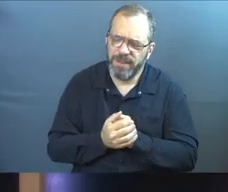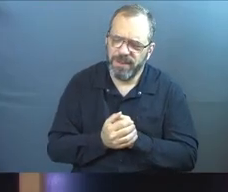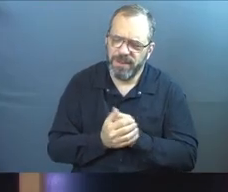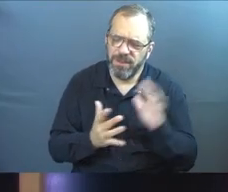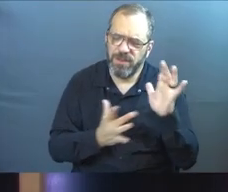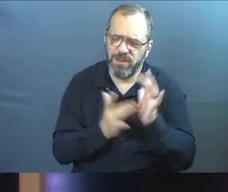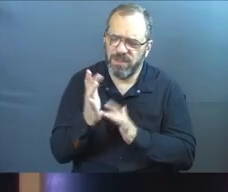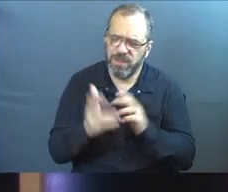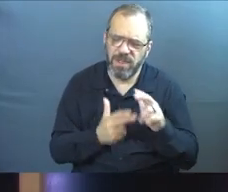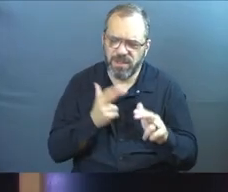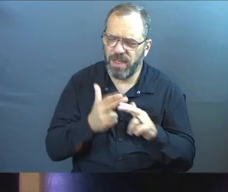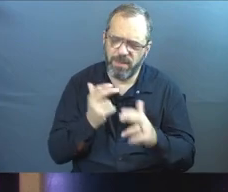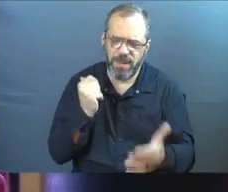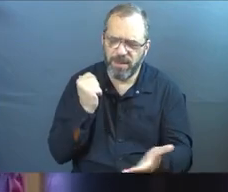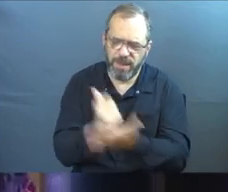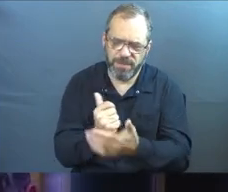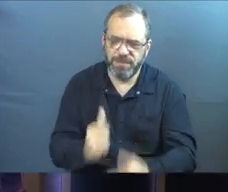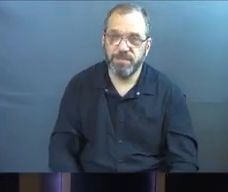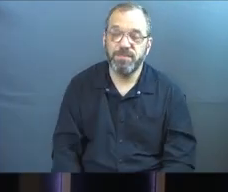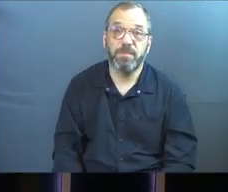In Christ's name, amen.